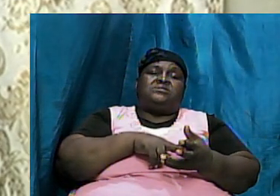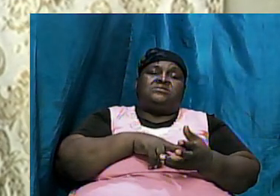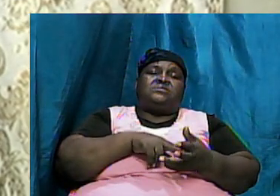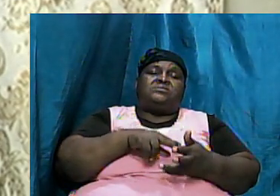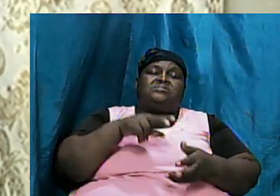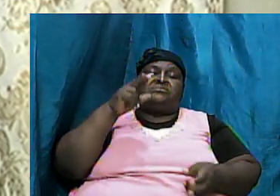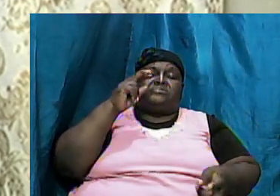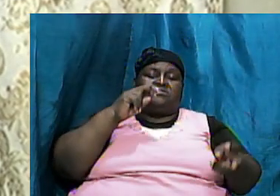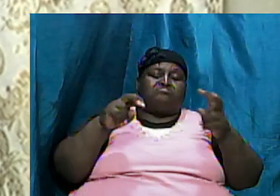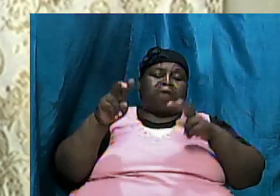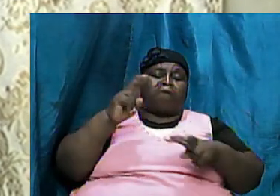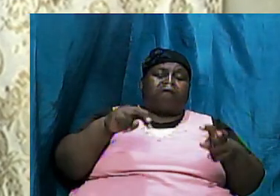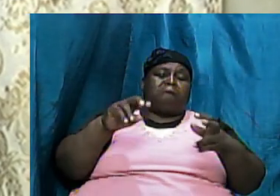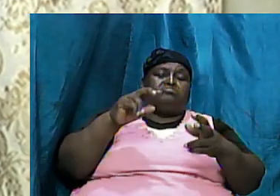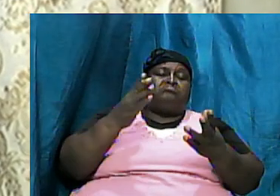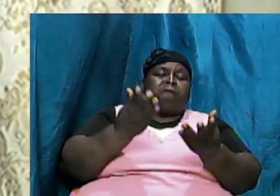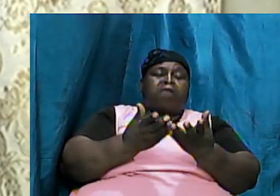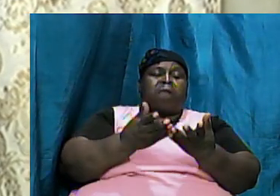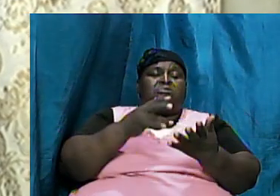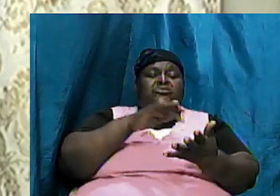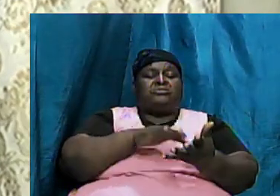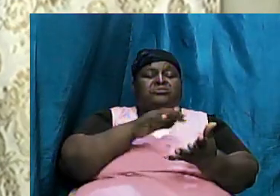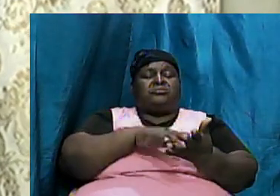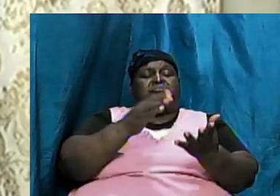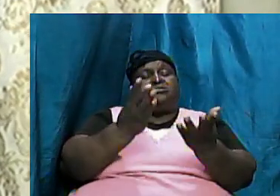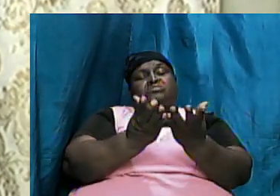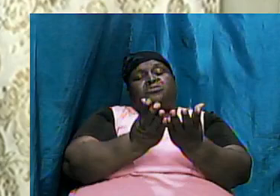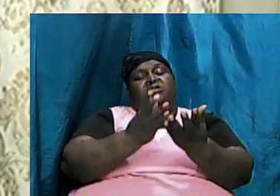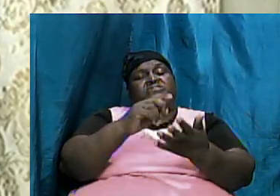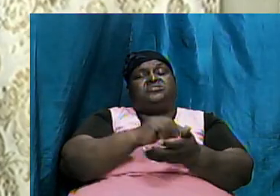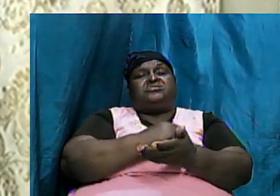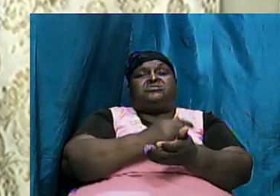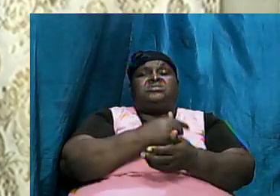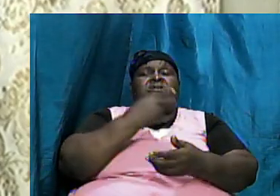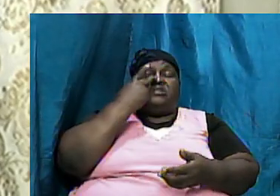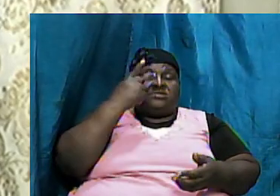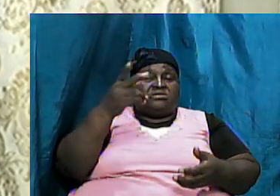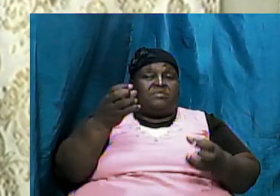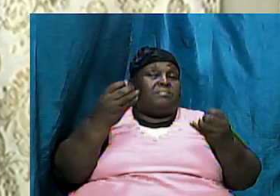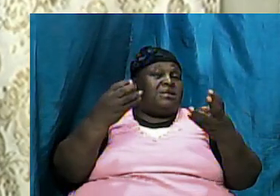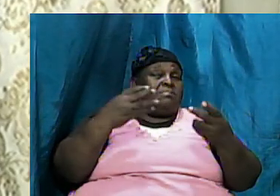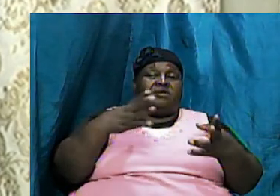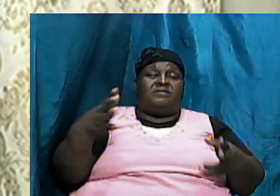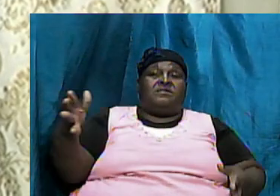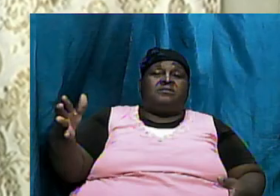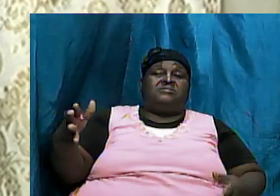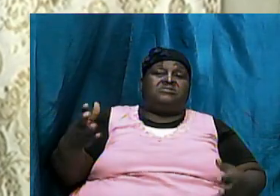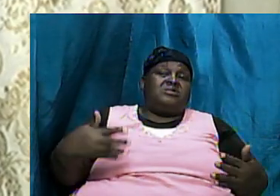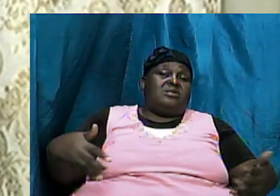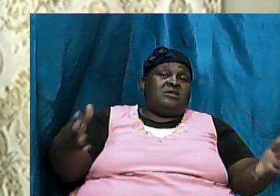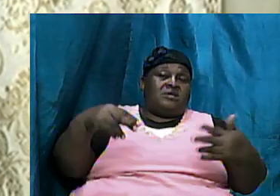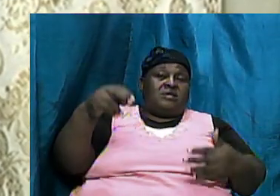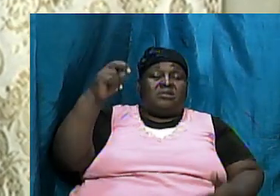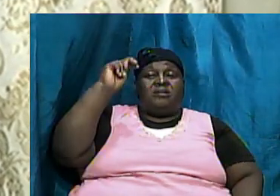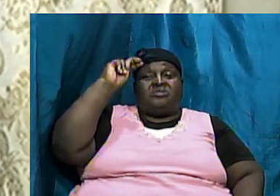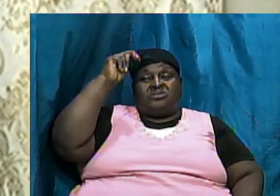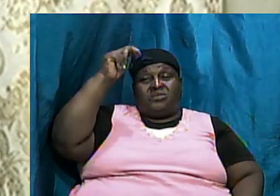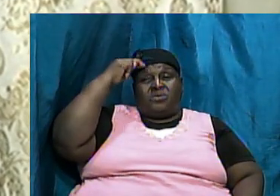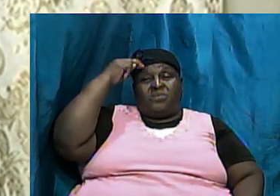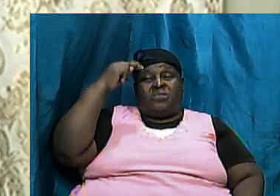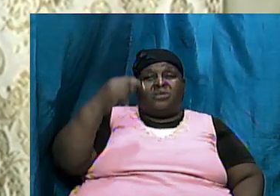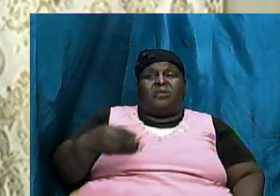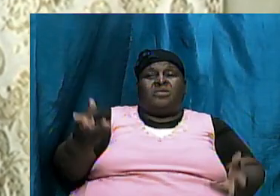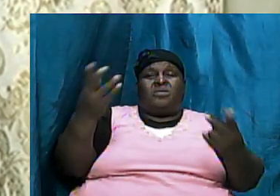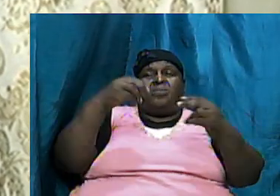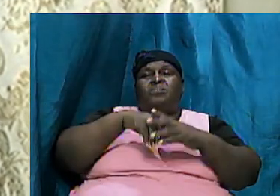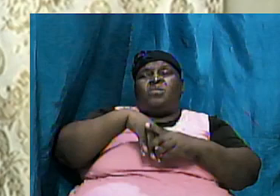book of Genesis we are seeing a number of things here it is that Noah came